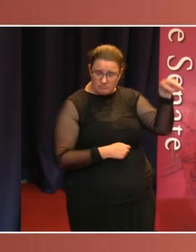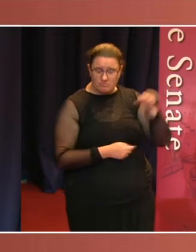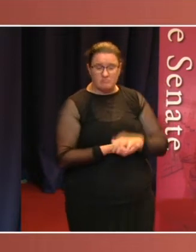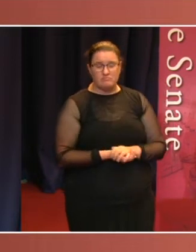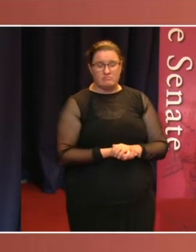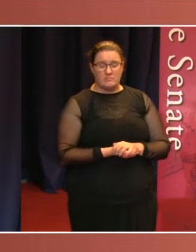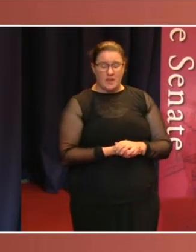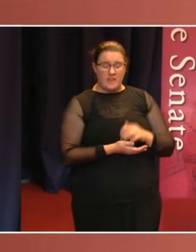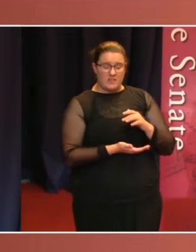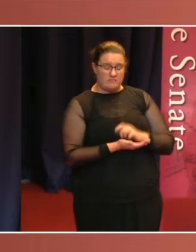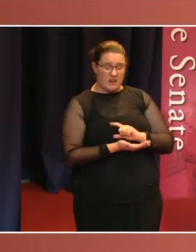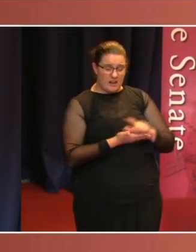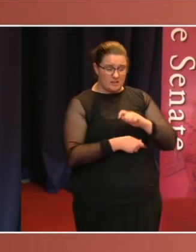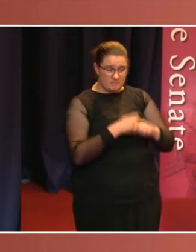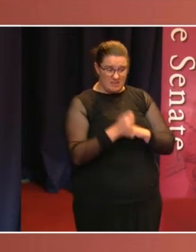government.